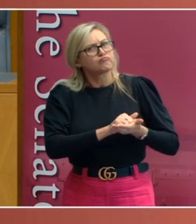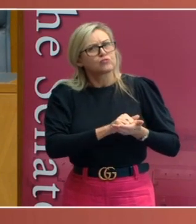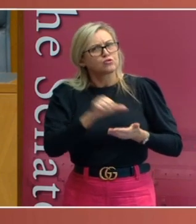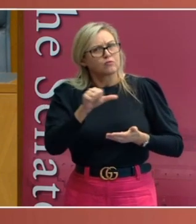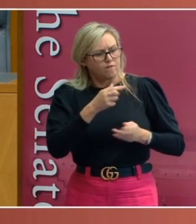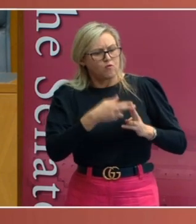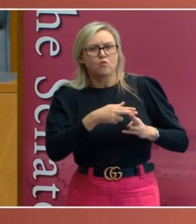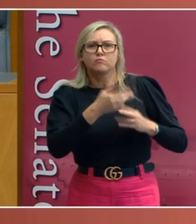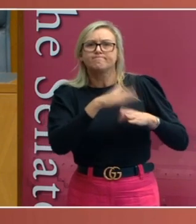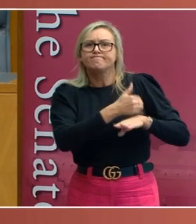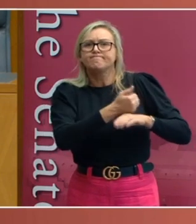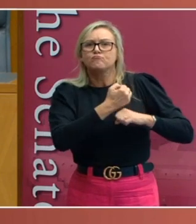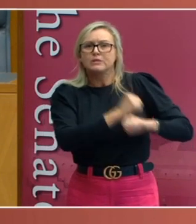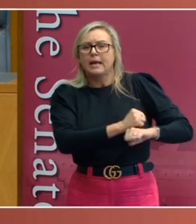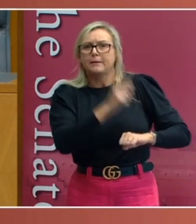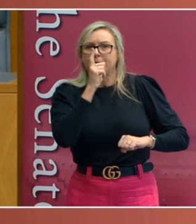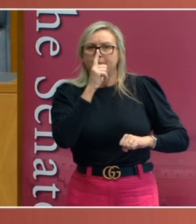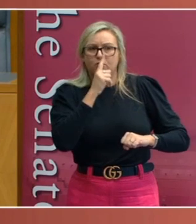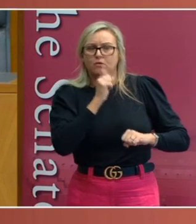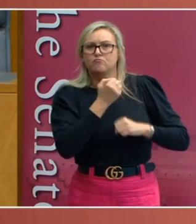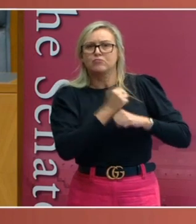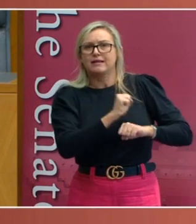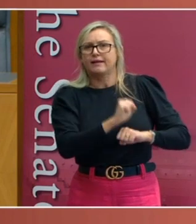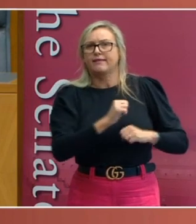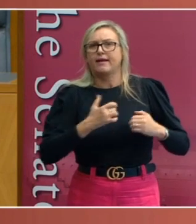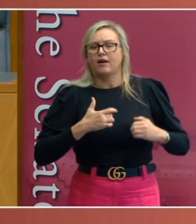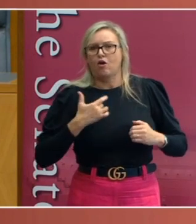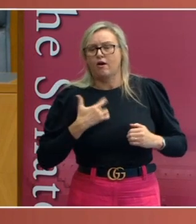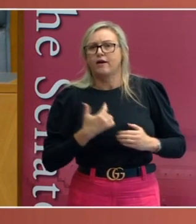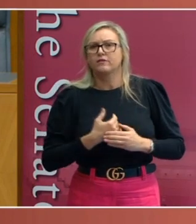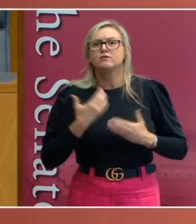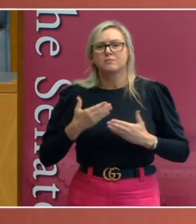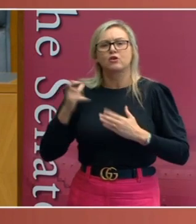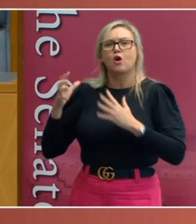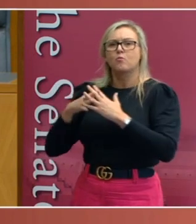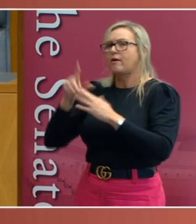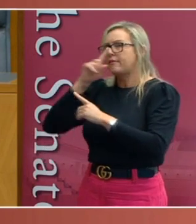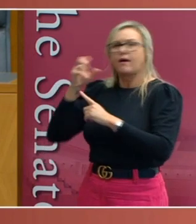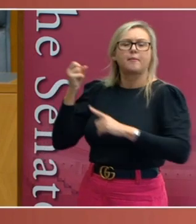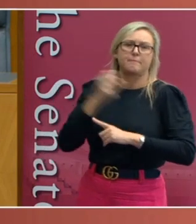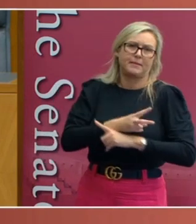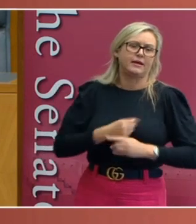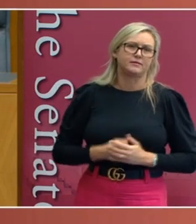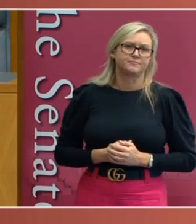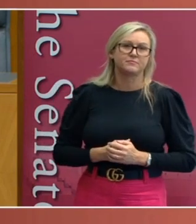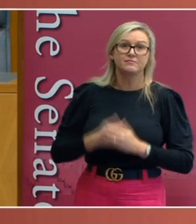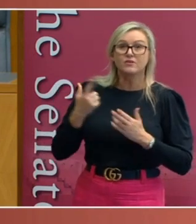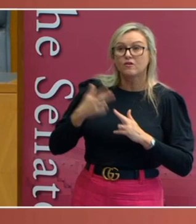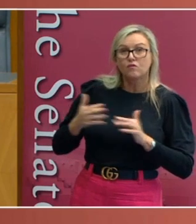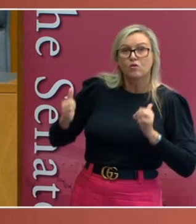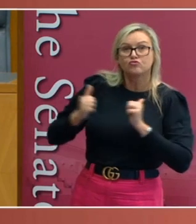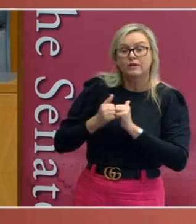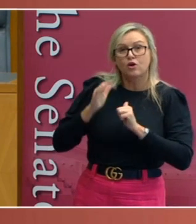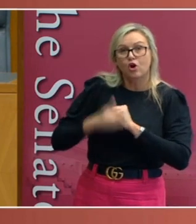application. And this is because the Commonwealth's implementation of the treaty obligation would be regarded as only a